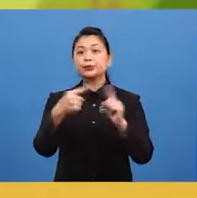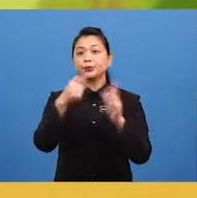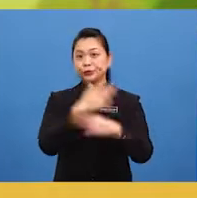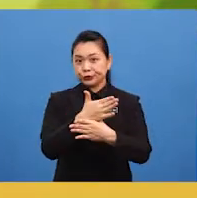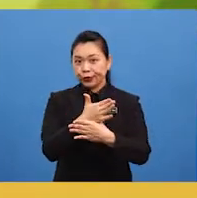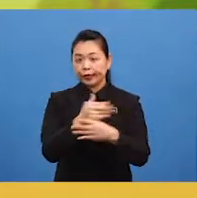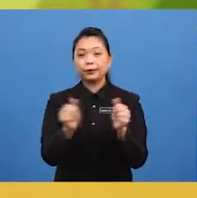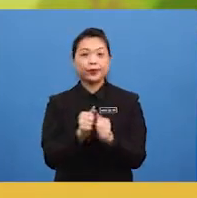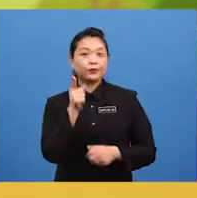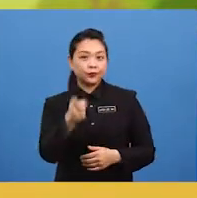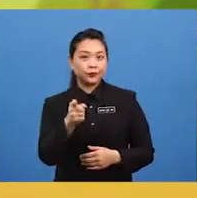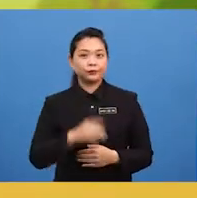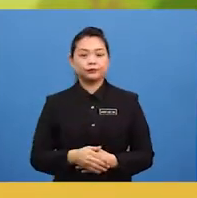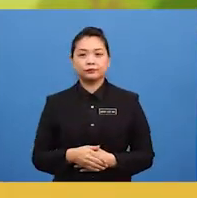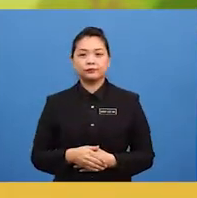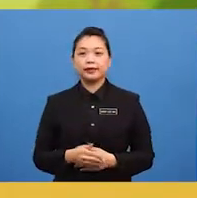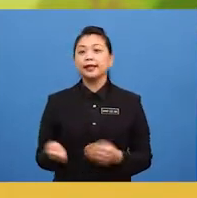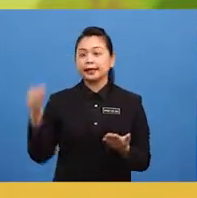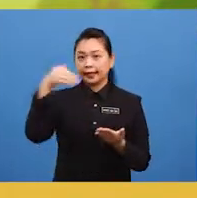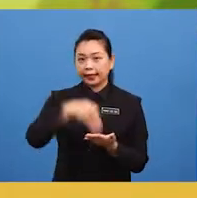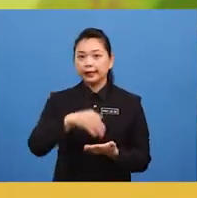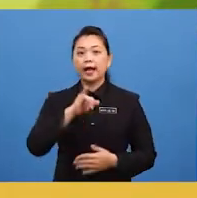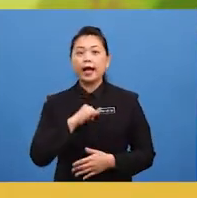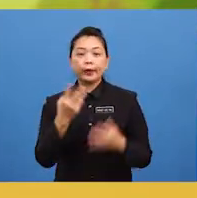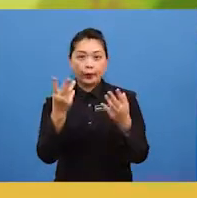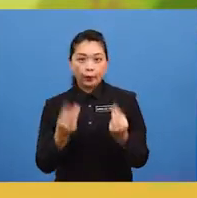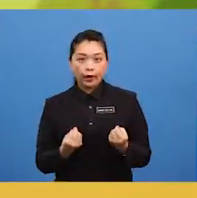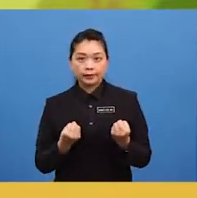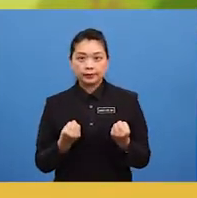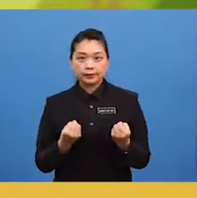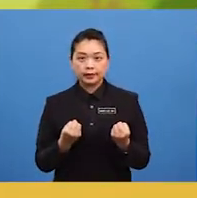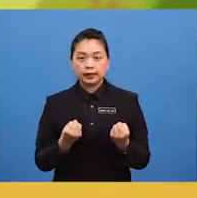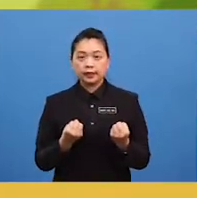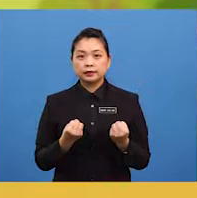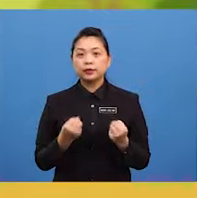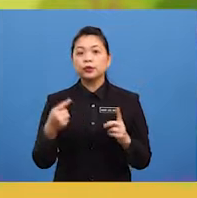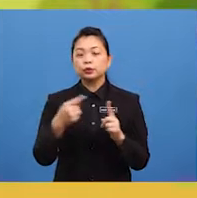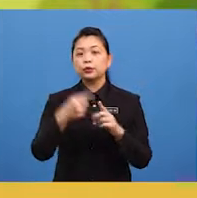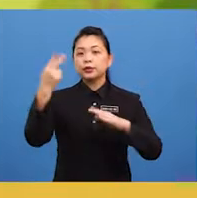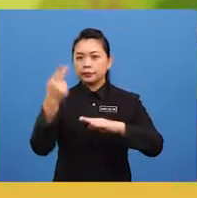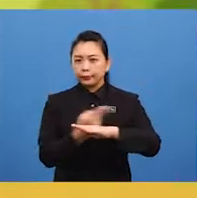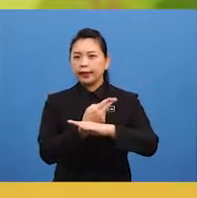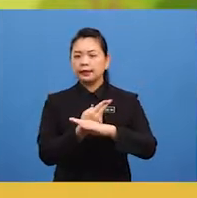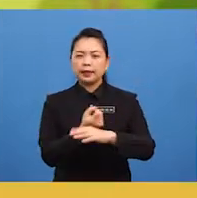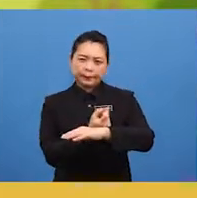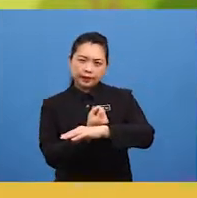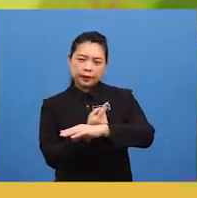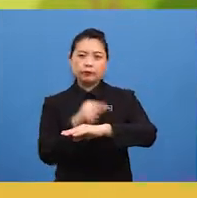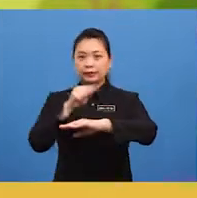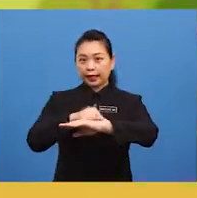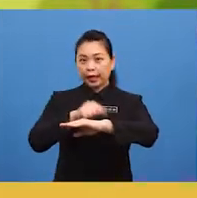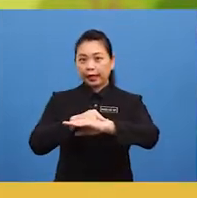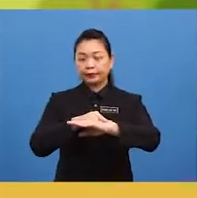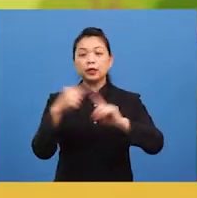once again I want to remind you to spend a bit of time to look